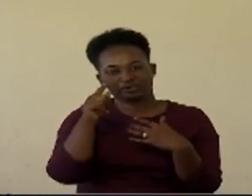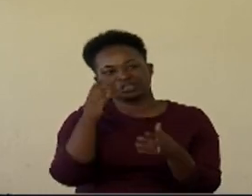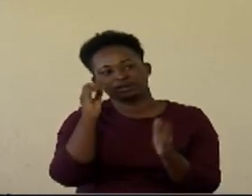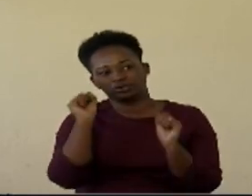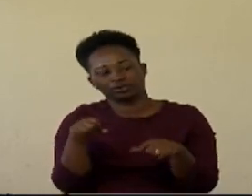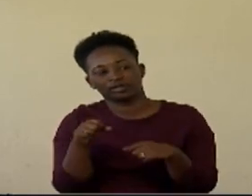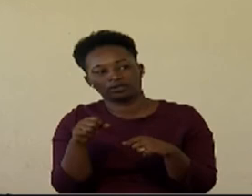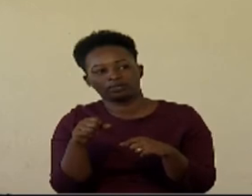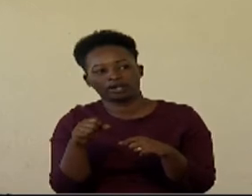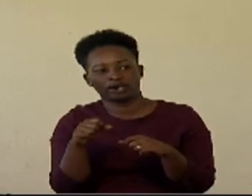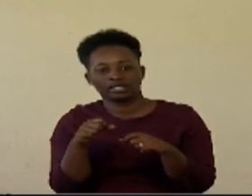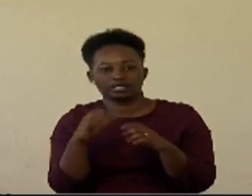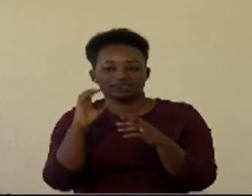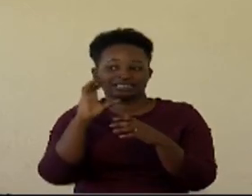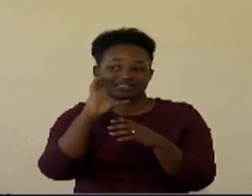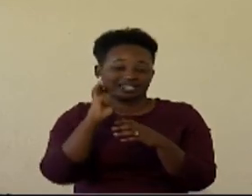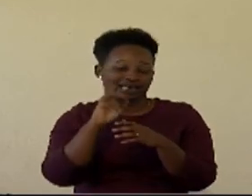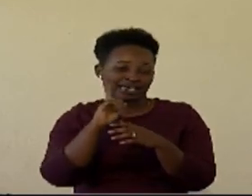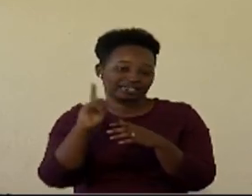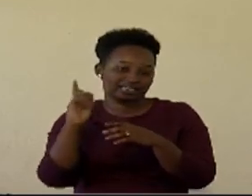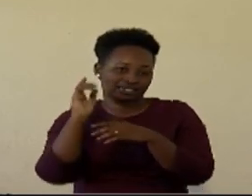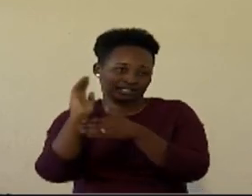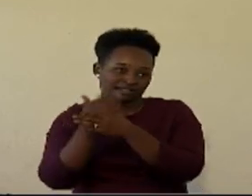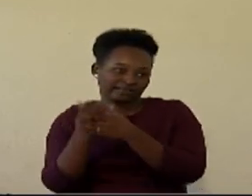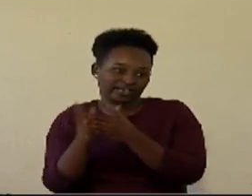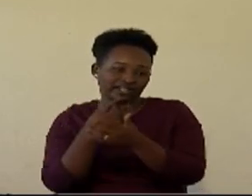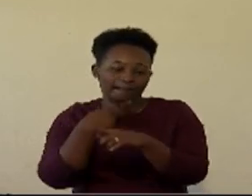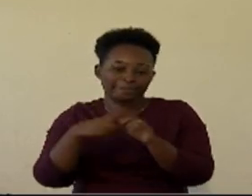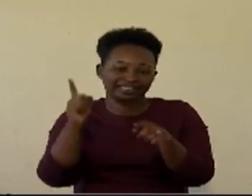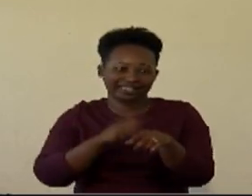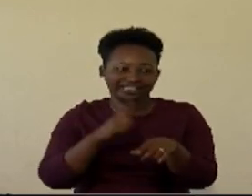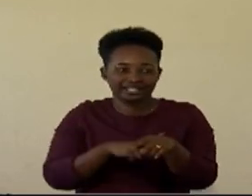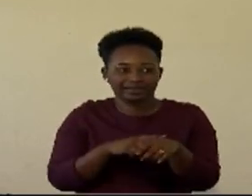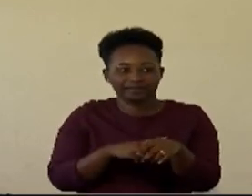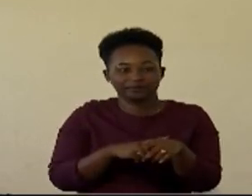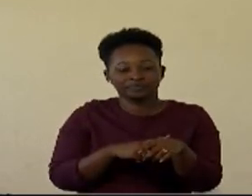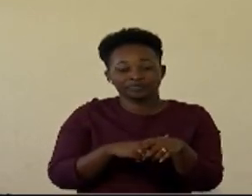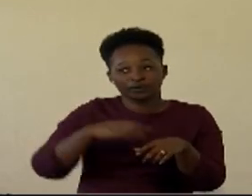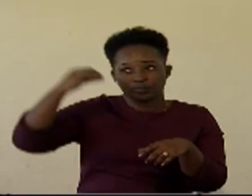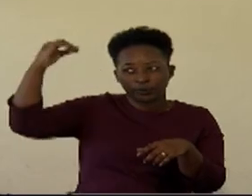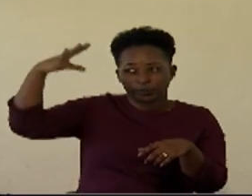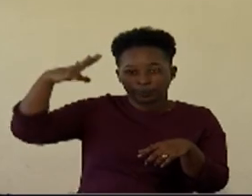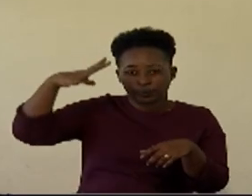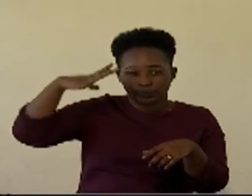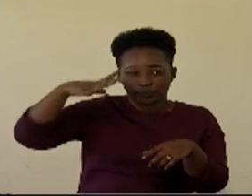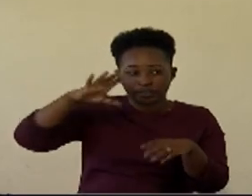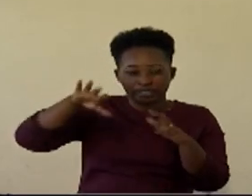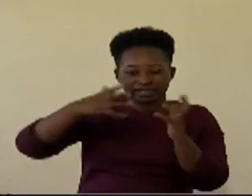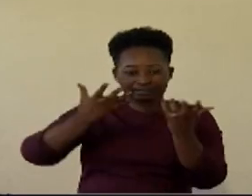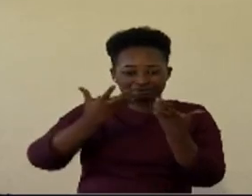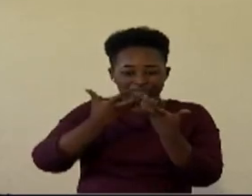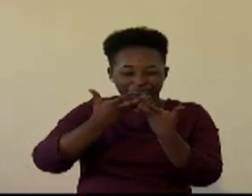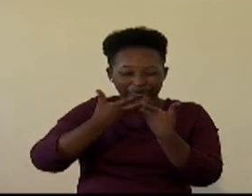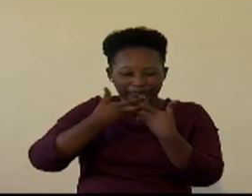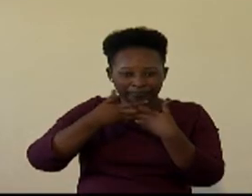of cells dividing like where we have the bricks but as they are drying they again tend to connect with each other and like we do have